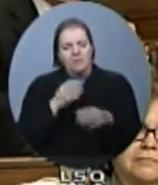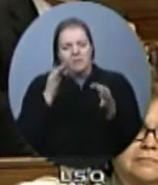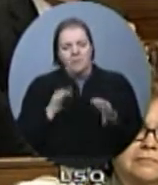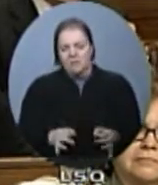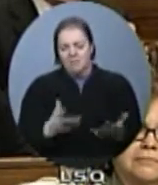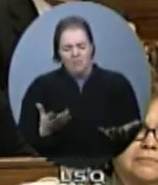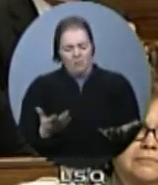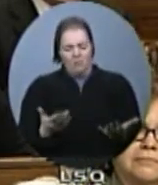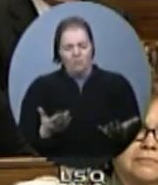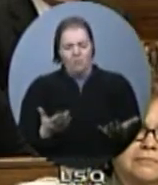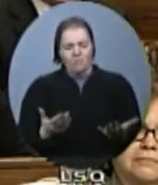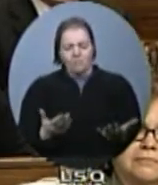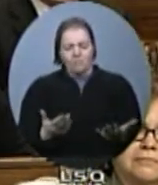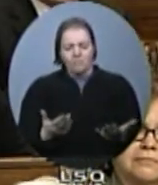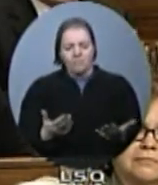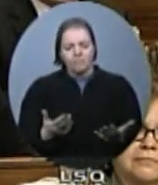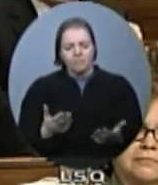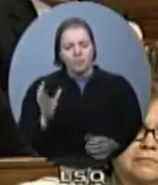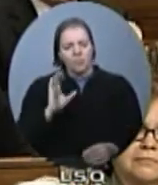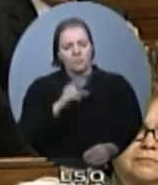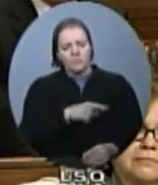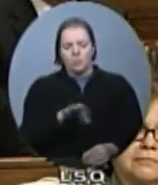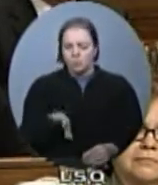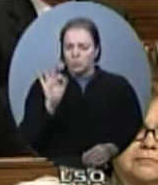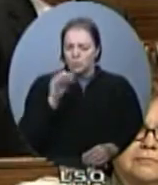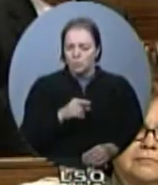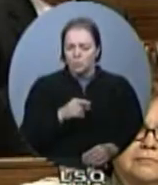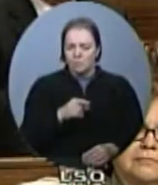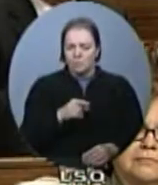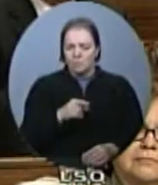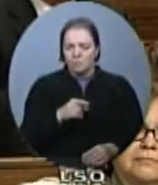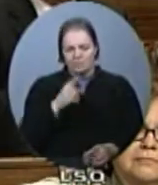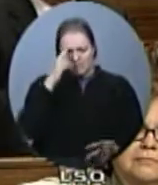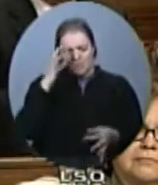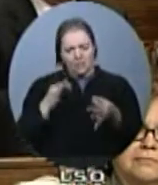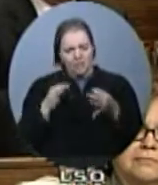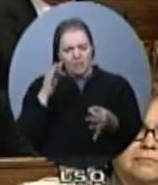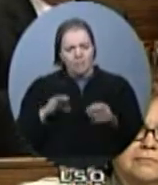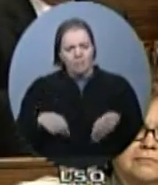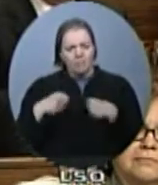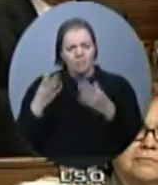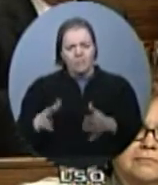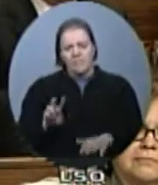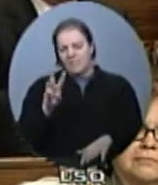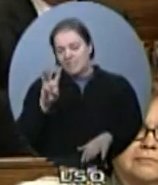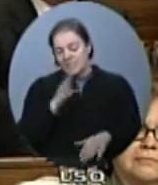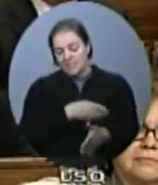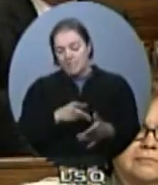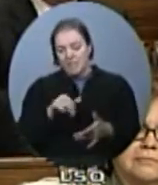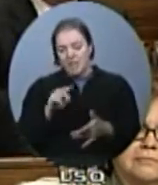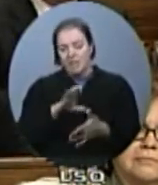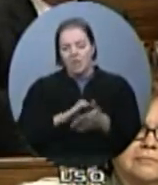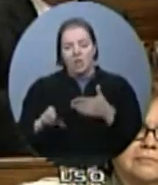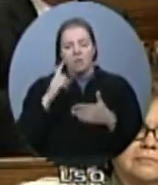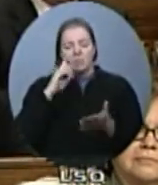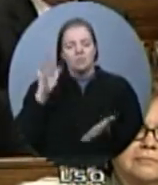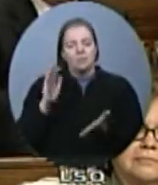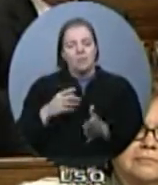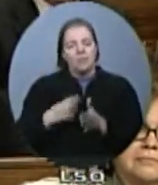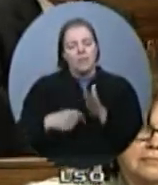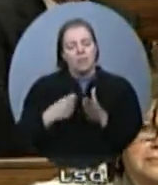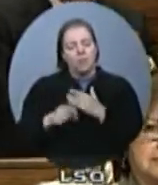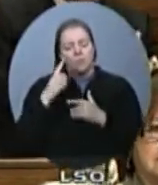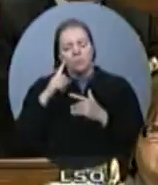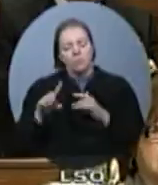billion for unaffordable corp tax cuts, but can't find money we need for essential settlement services specifically